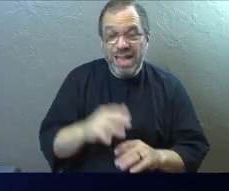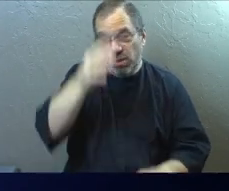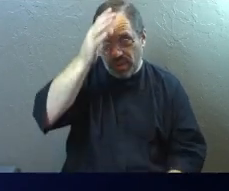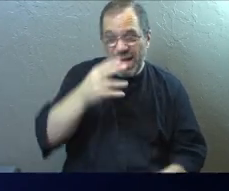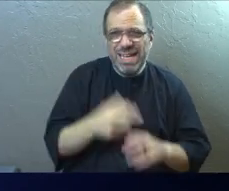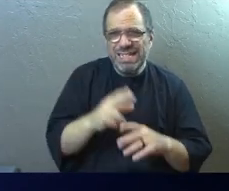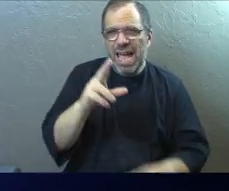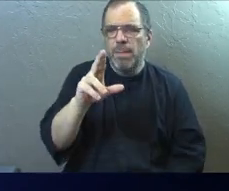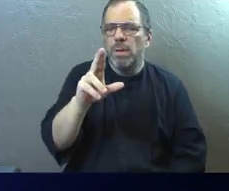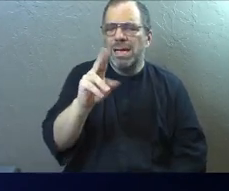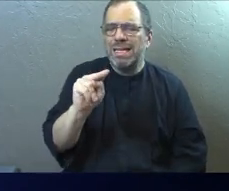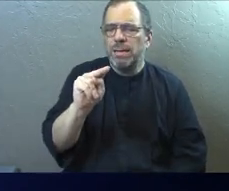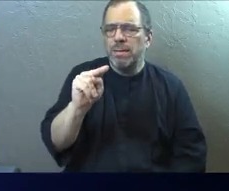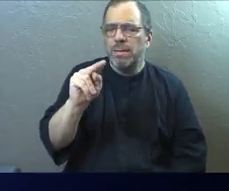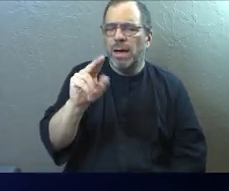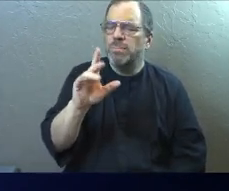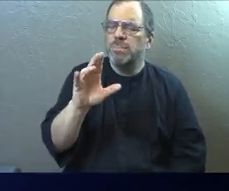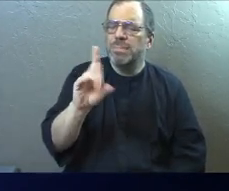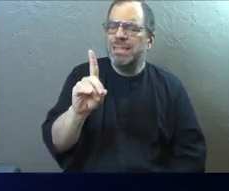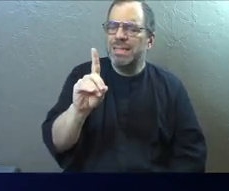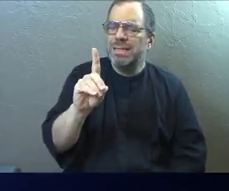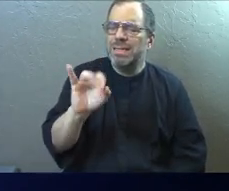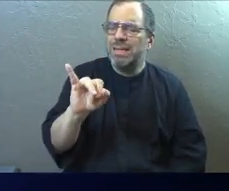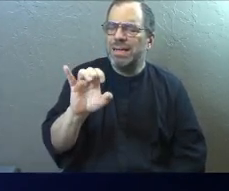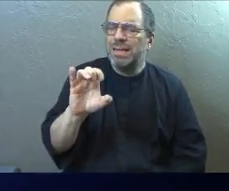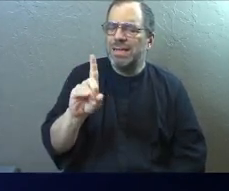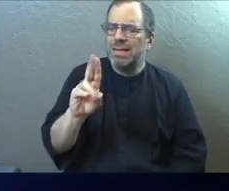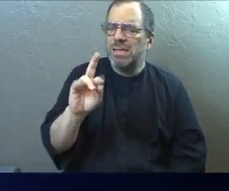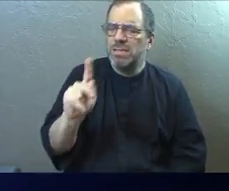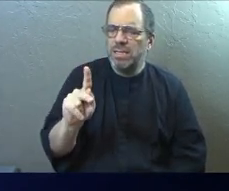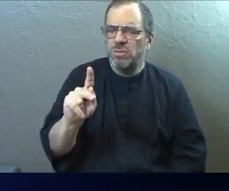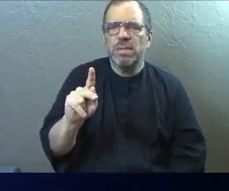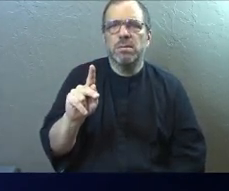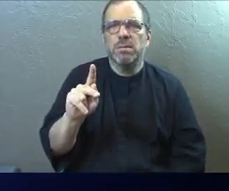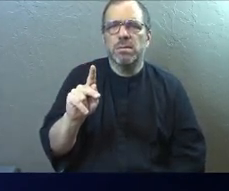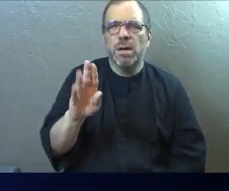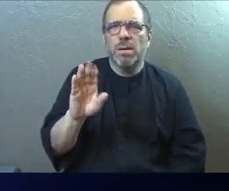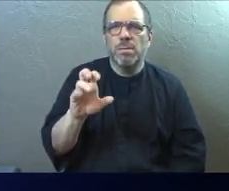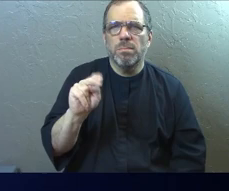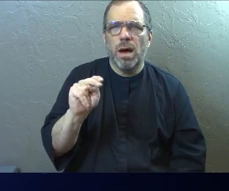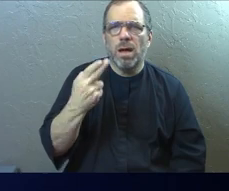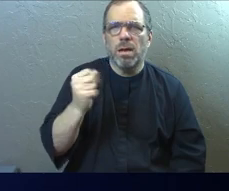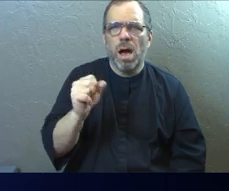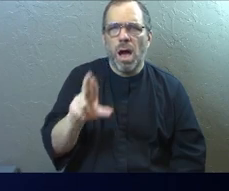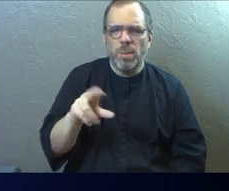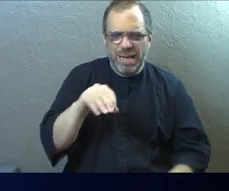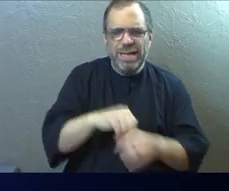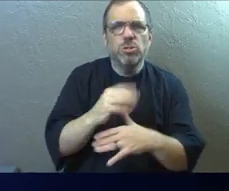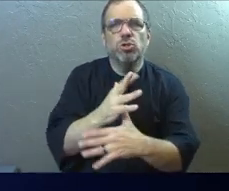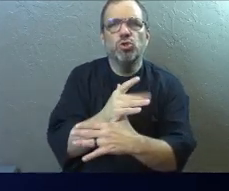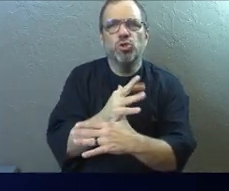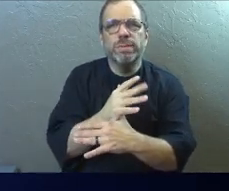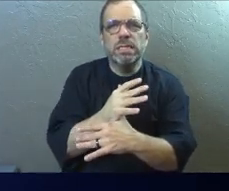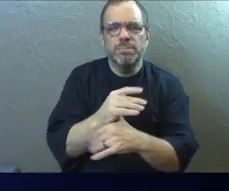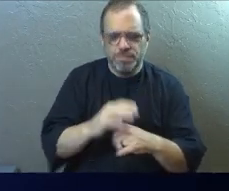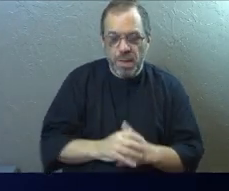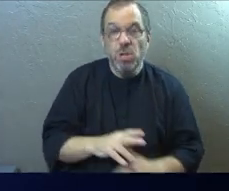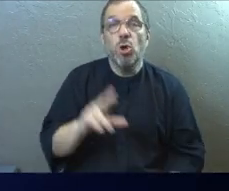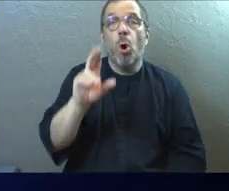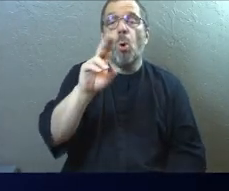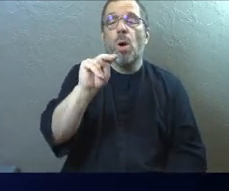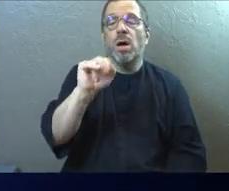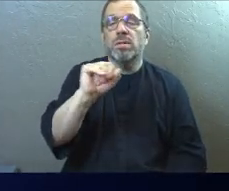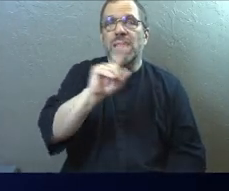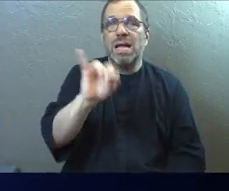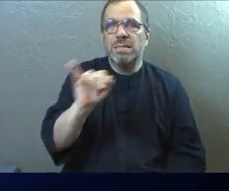Bonhoeffer, and he's in Germany. He's a pastor in Germany. And there's a whole big long story to him, but the Nazis